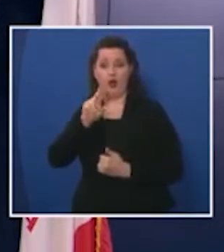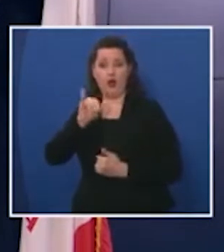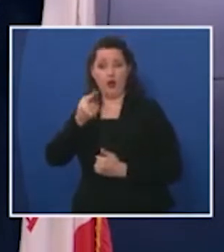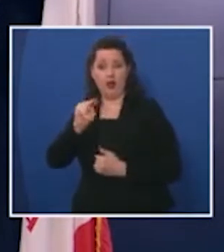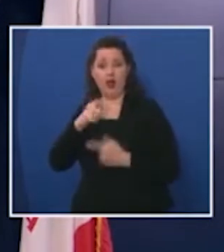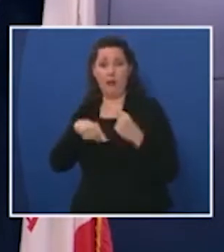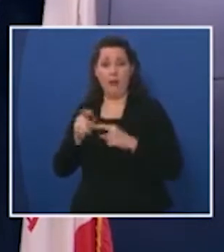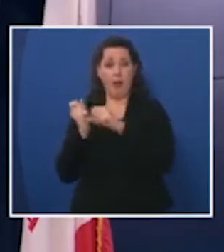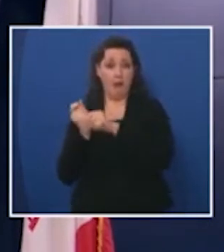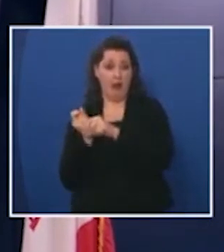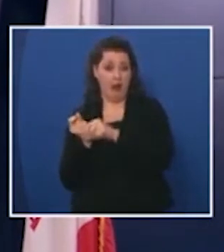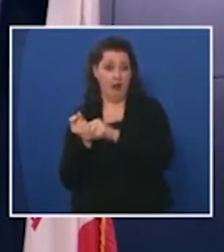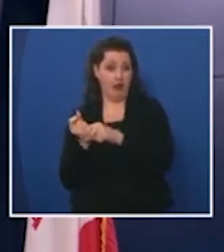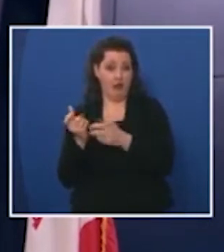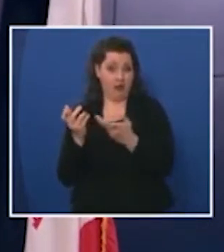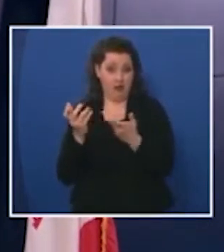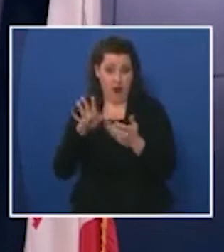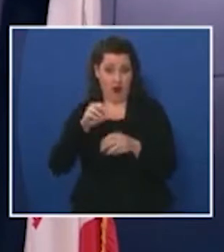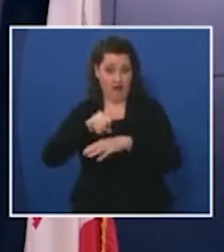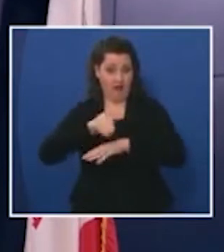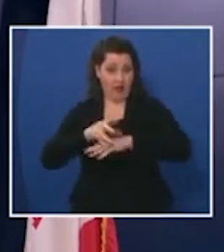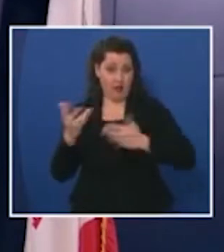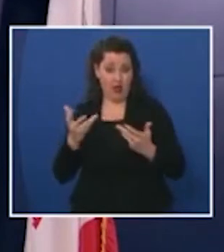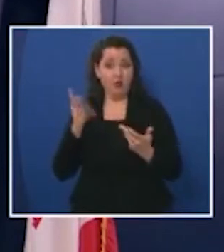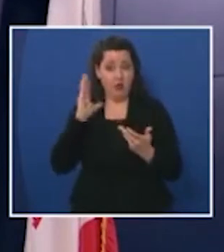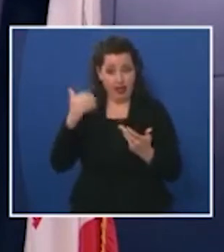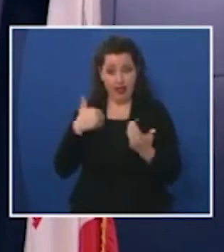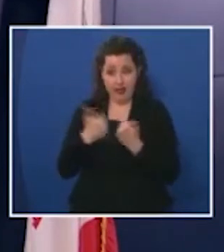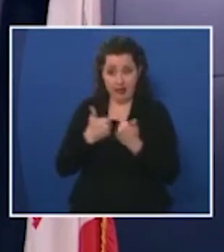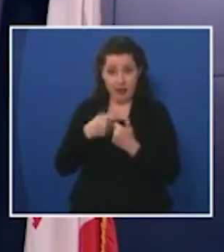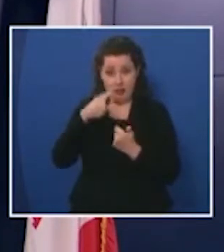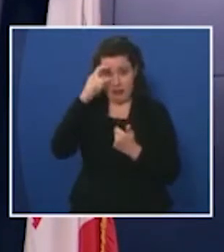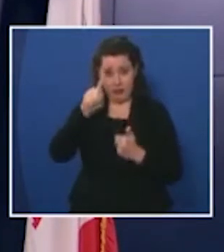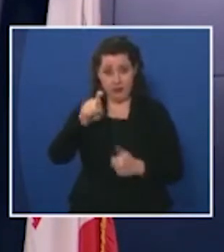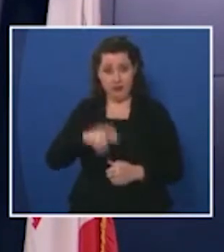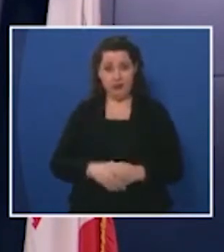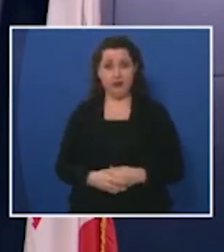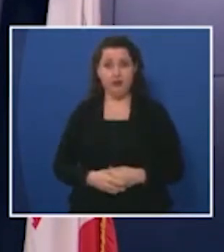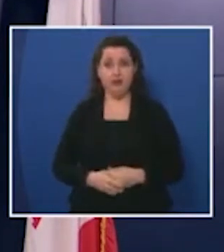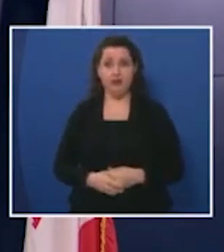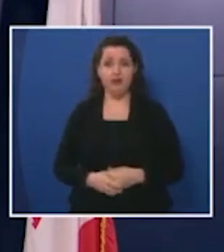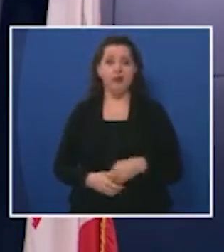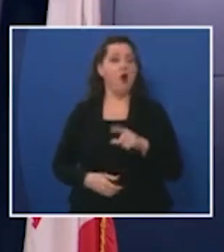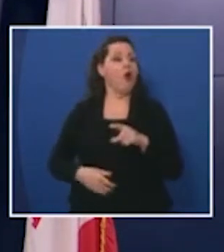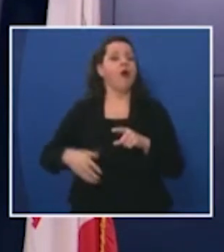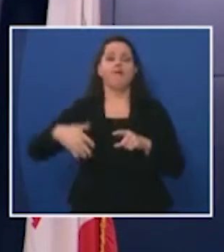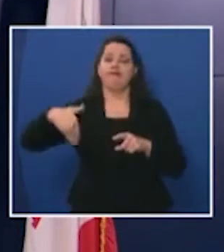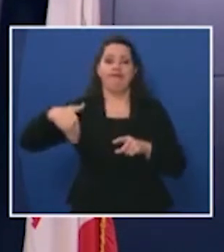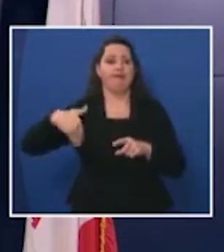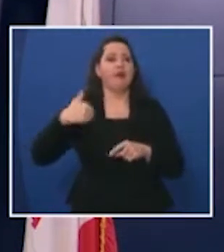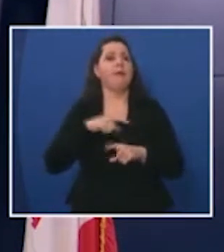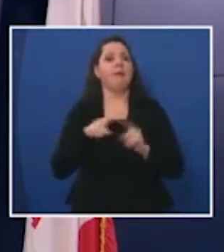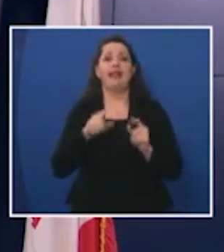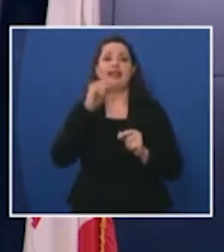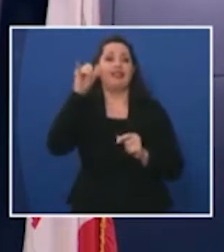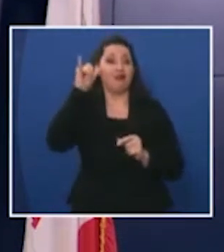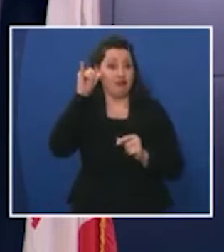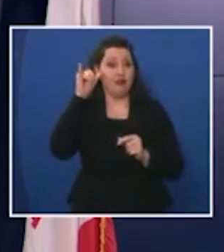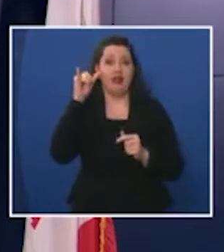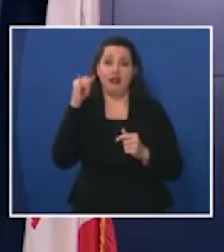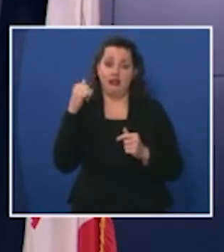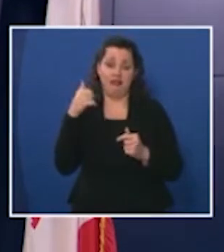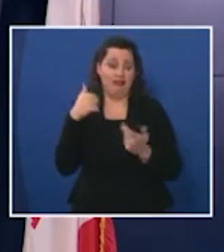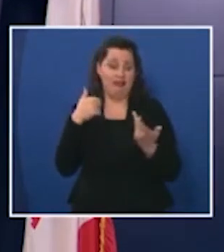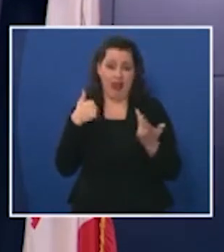and softball what has been your advice will there be games this summer so I have not but as I indicated yesterday every day